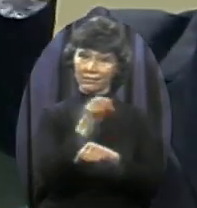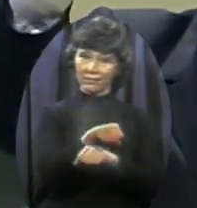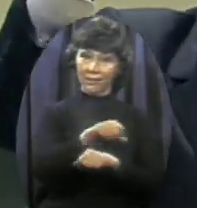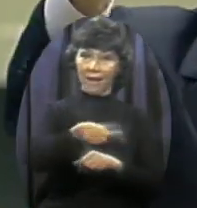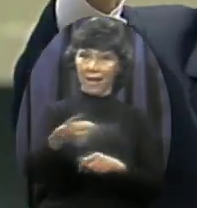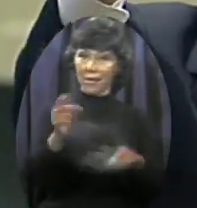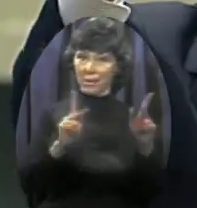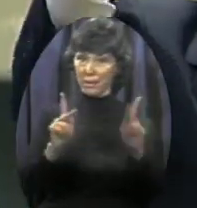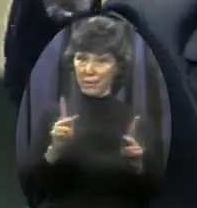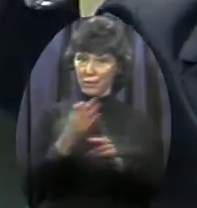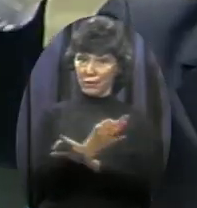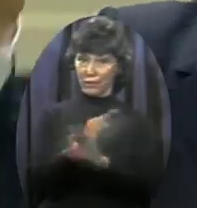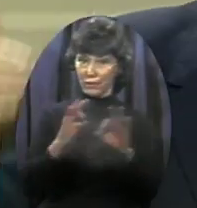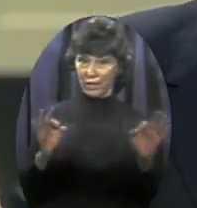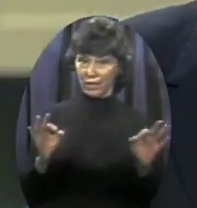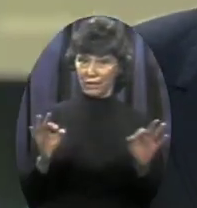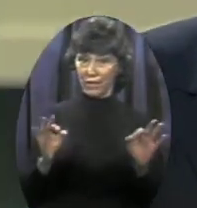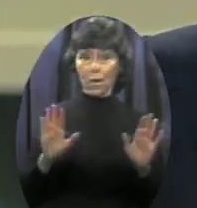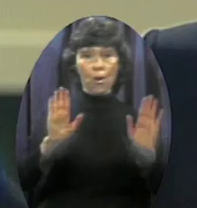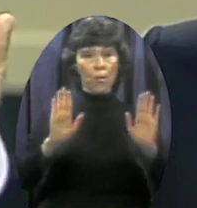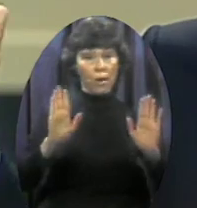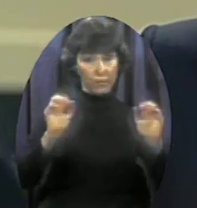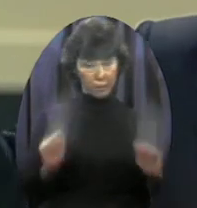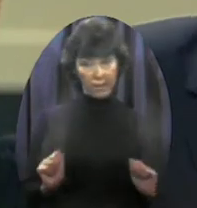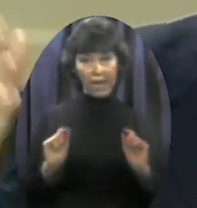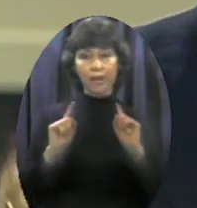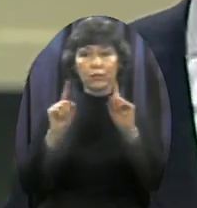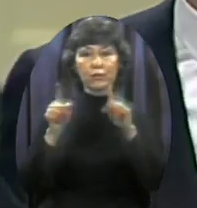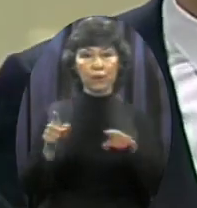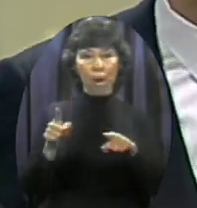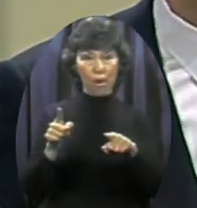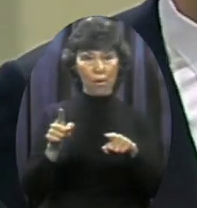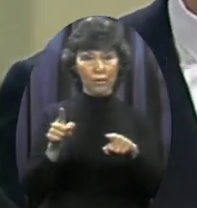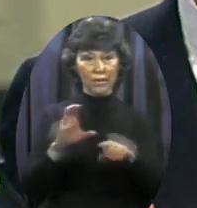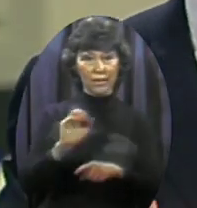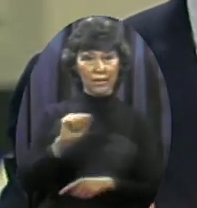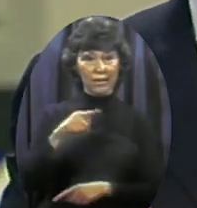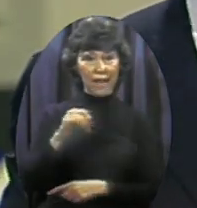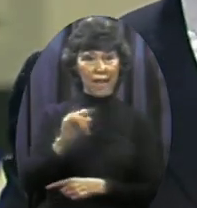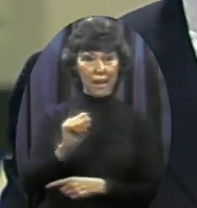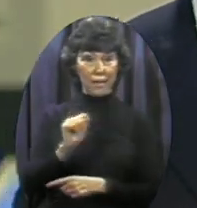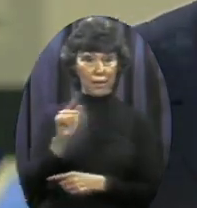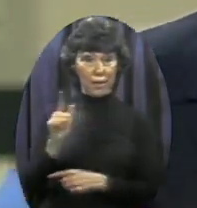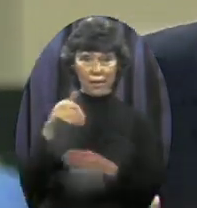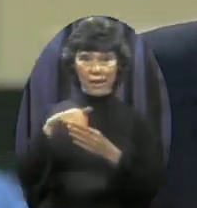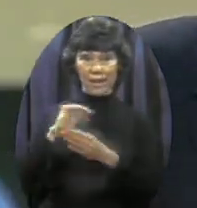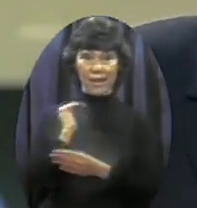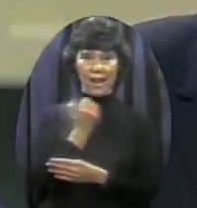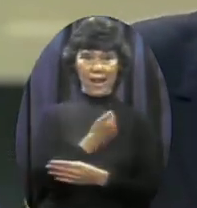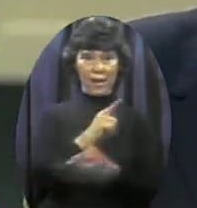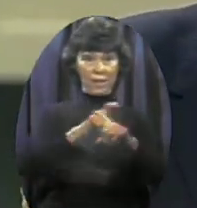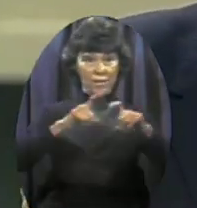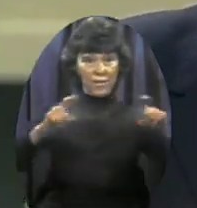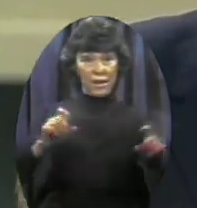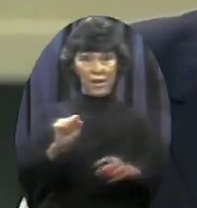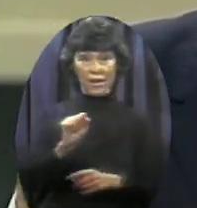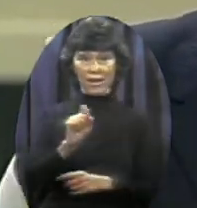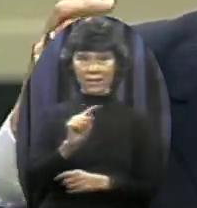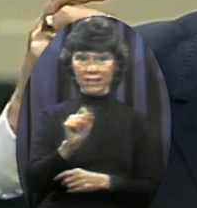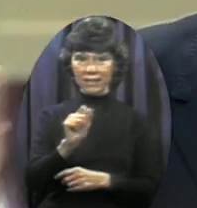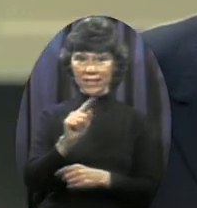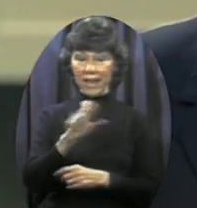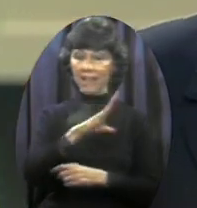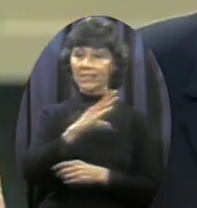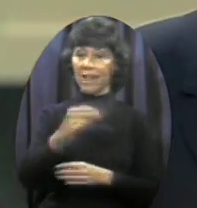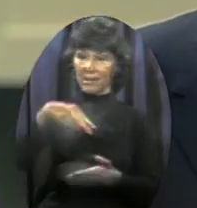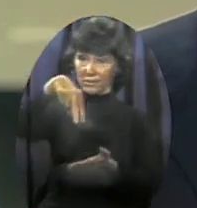the state capital steps of our 50 states As we have done And declare our message clearly